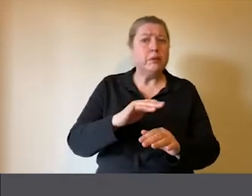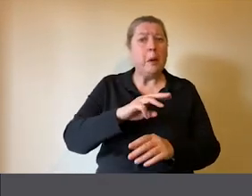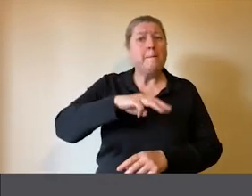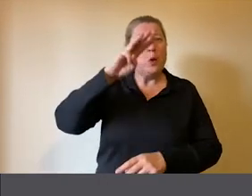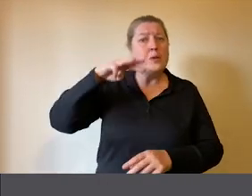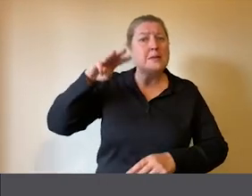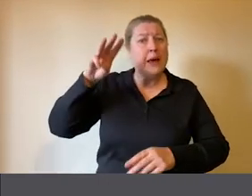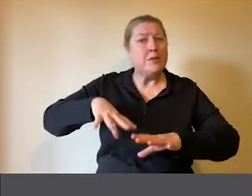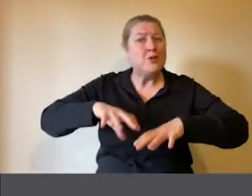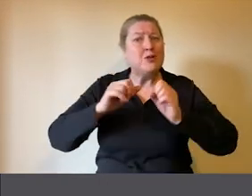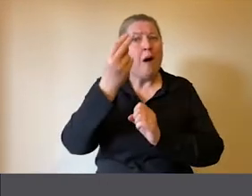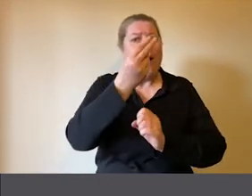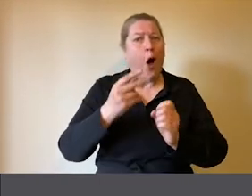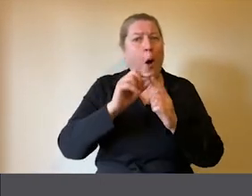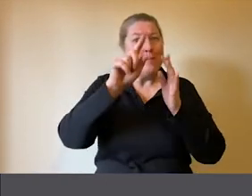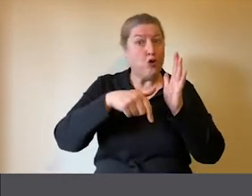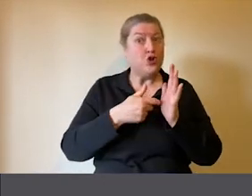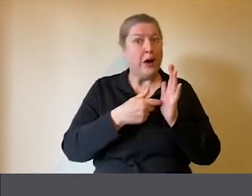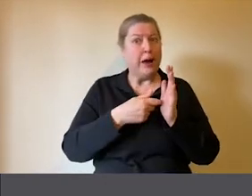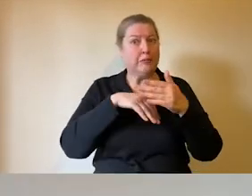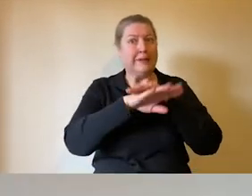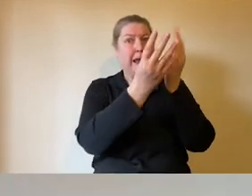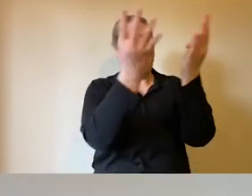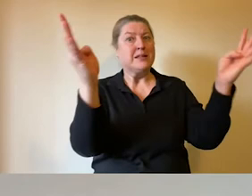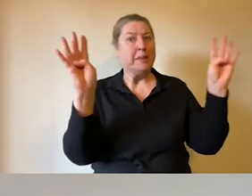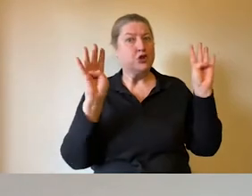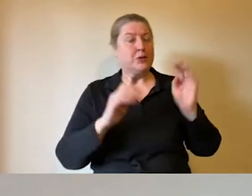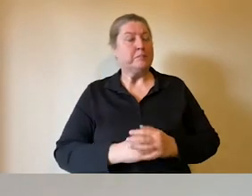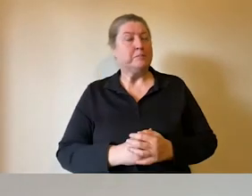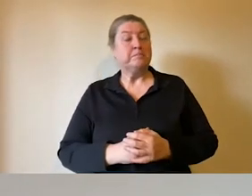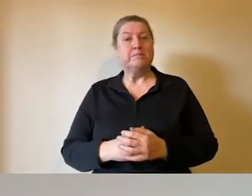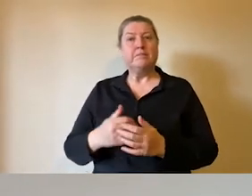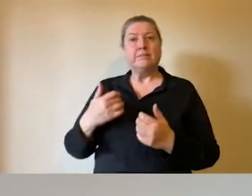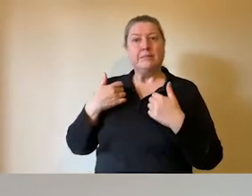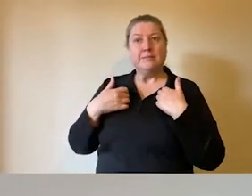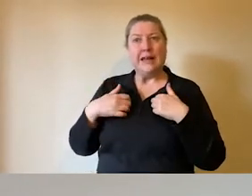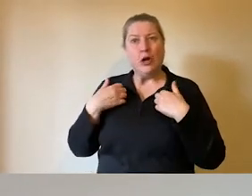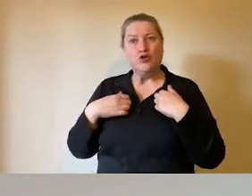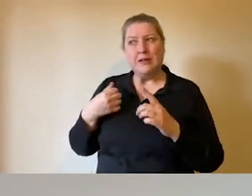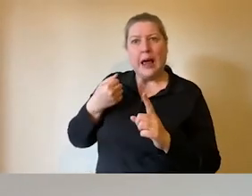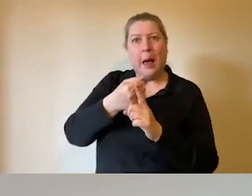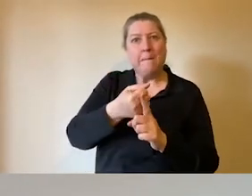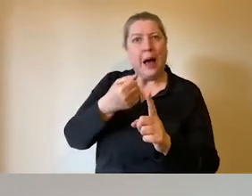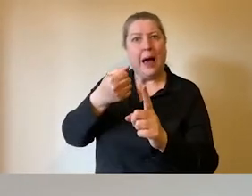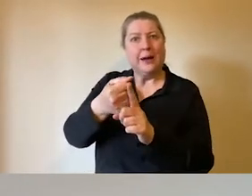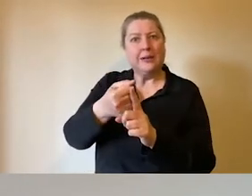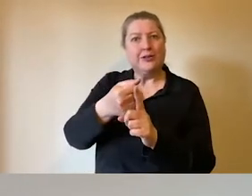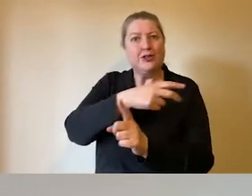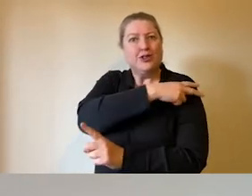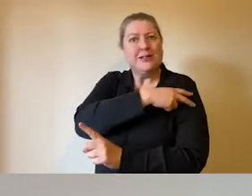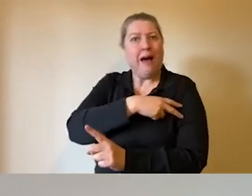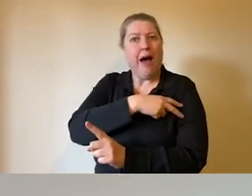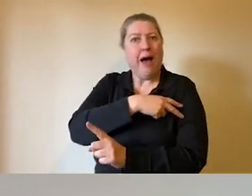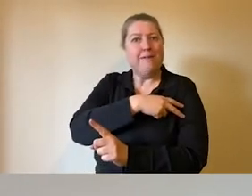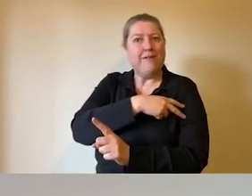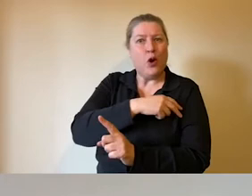an arts project in one of our exhibitions, it had an interesting impact on the staff who were showing visitors